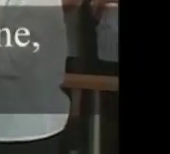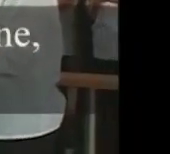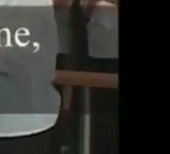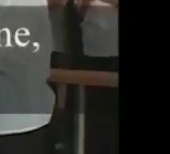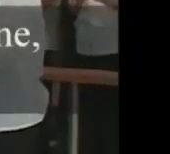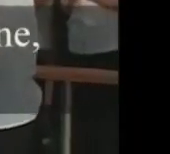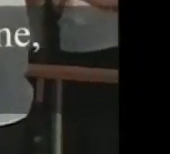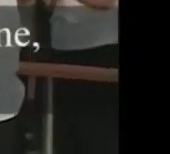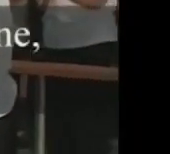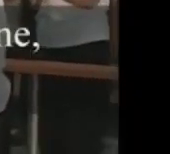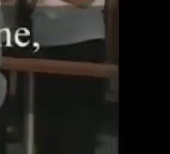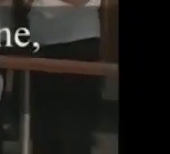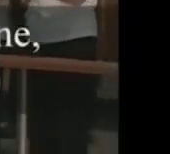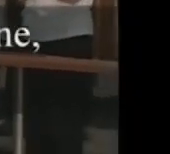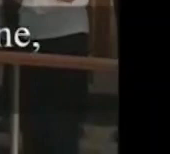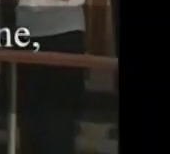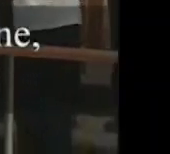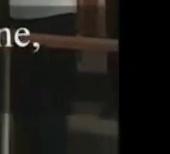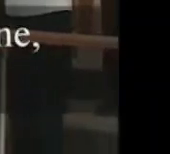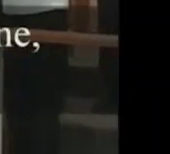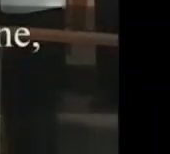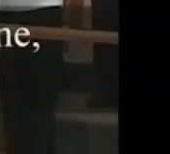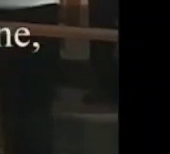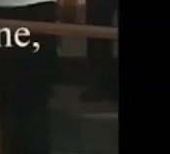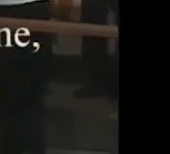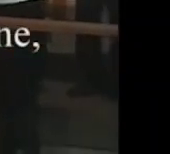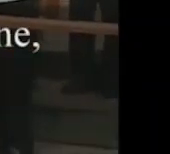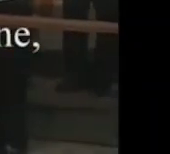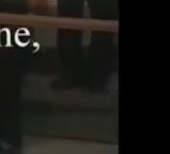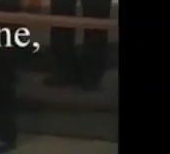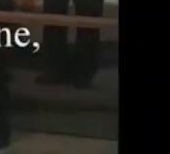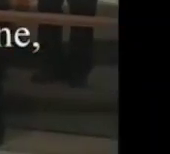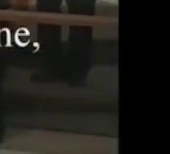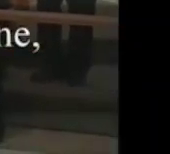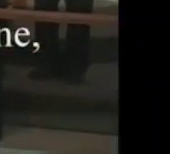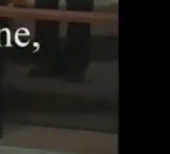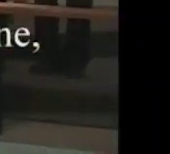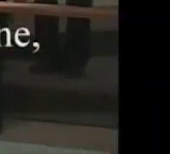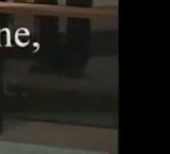alone, and our defense is sure.